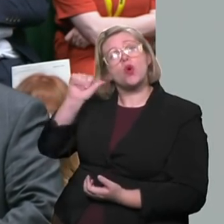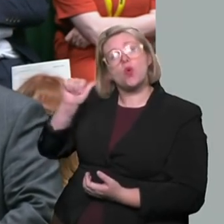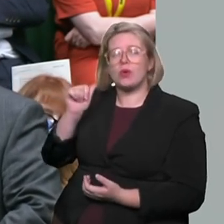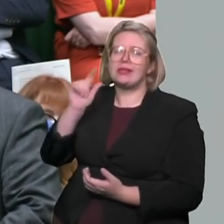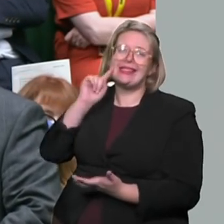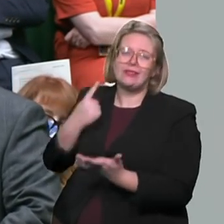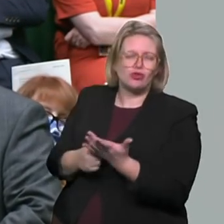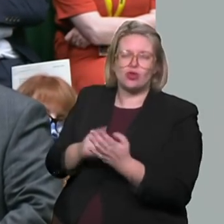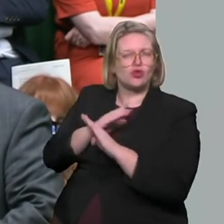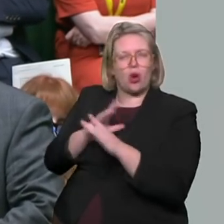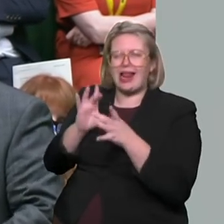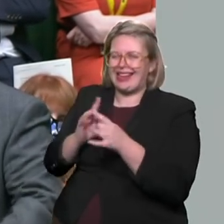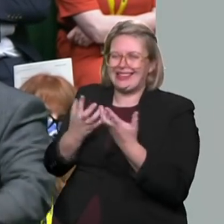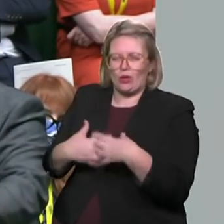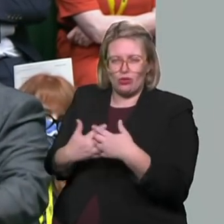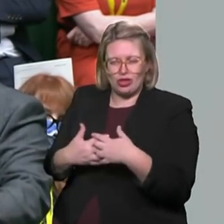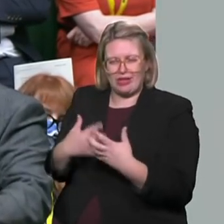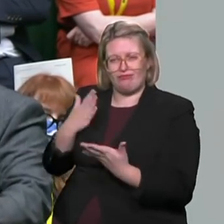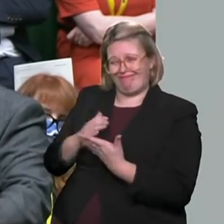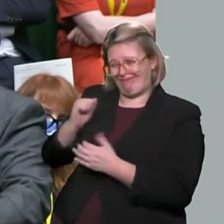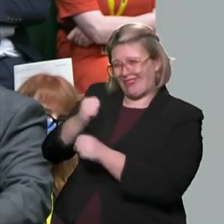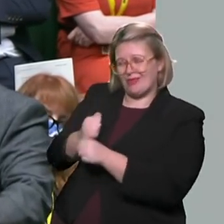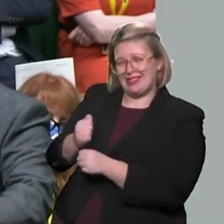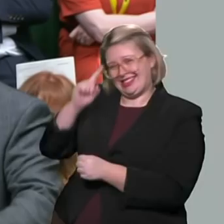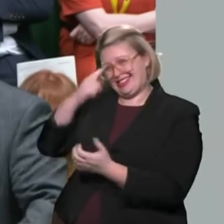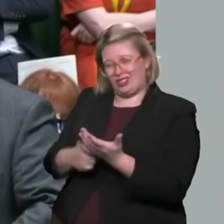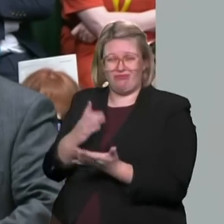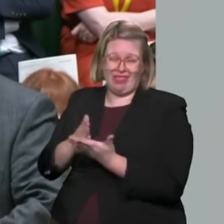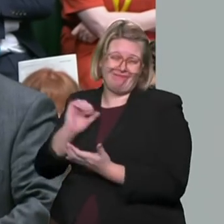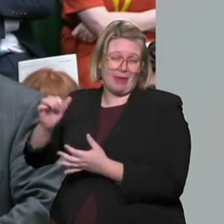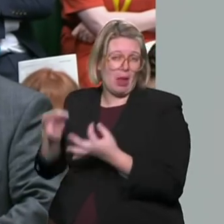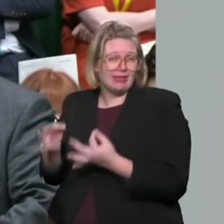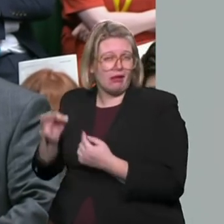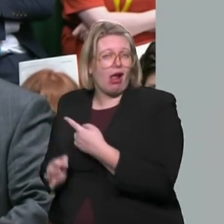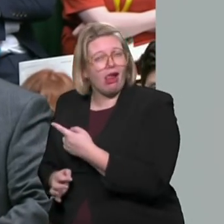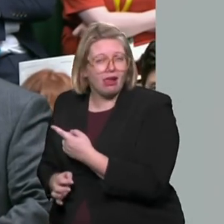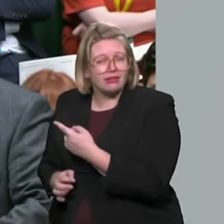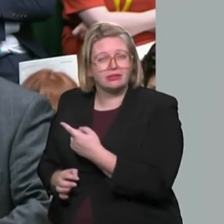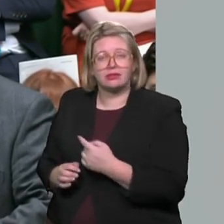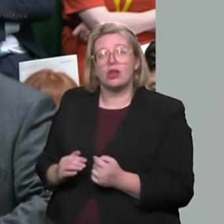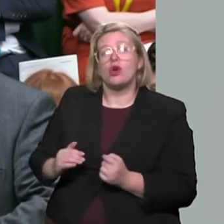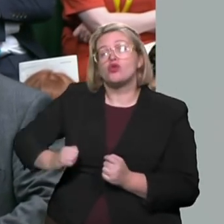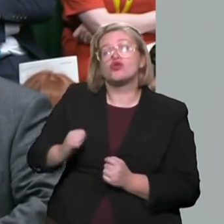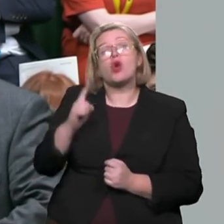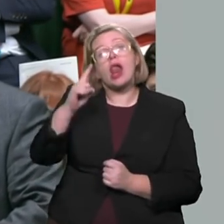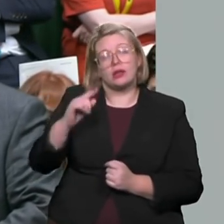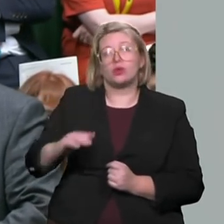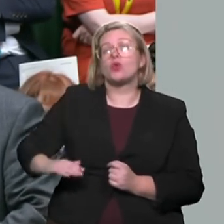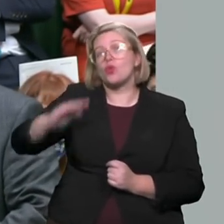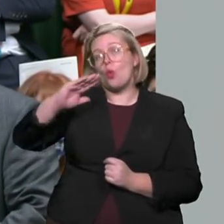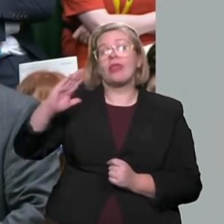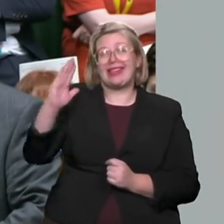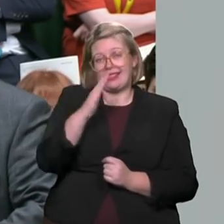technical or logical grounds. This devastating decision was purely political. Scotland's North East was promised this investment